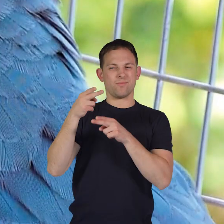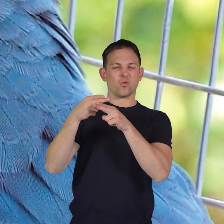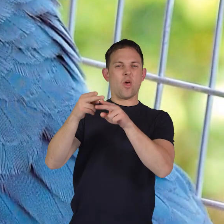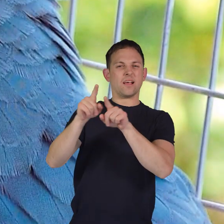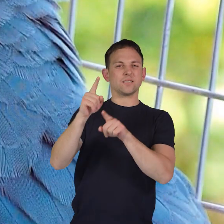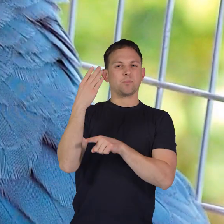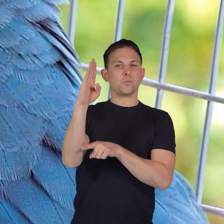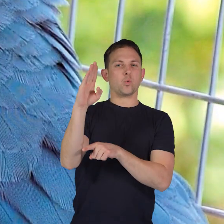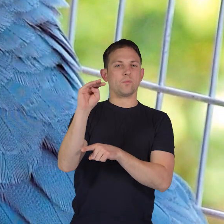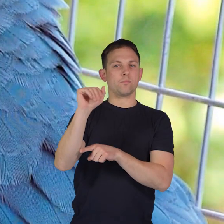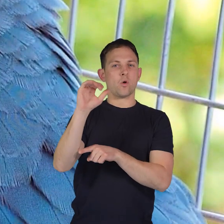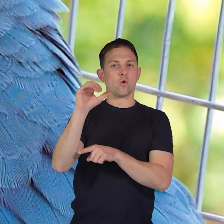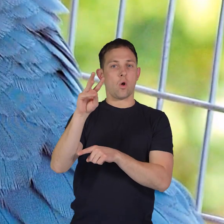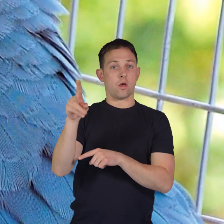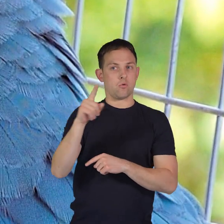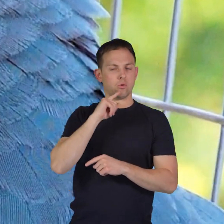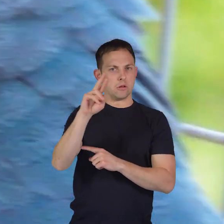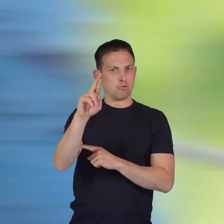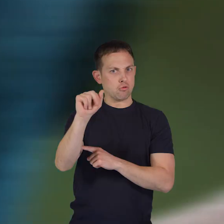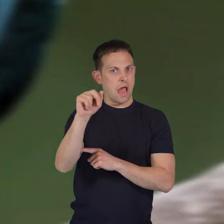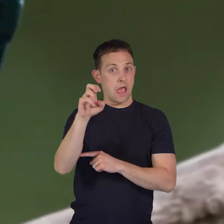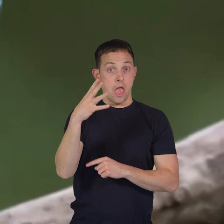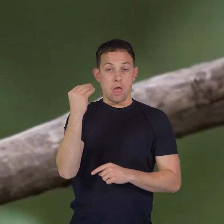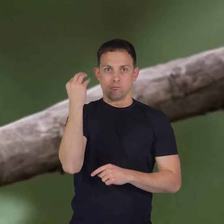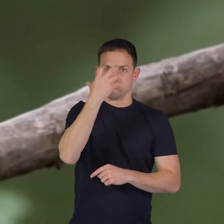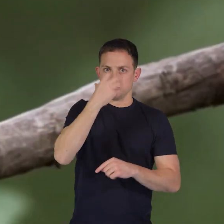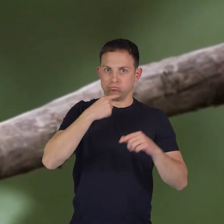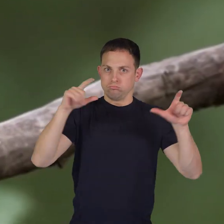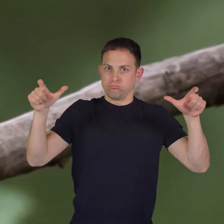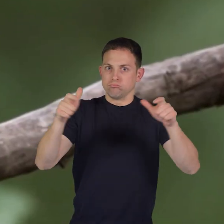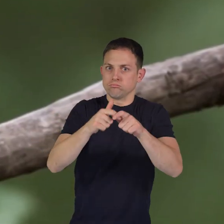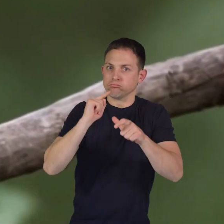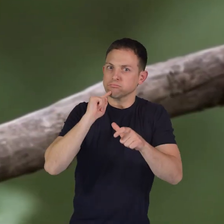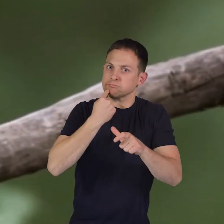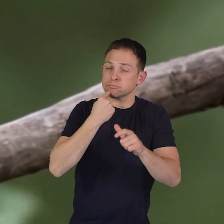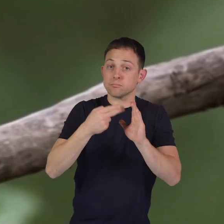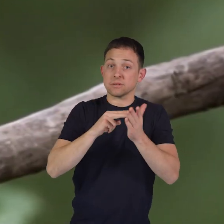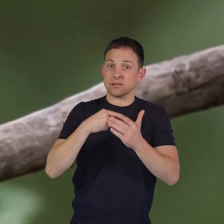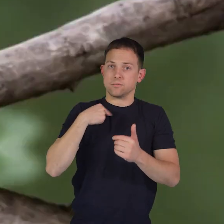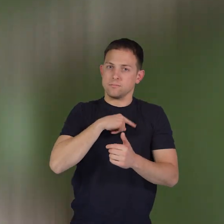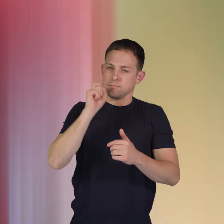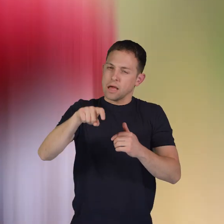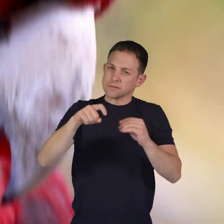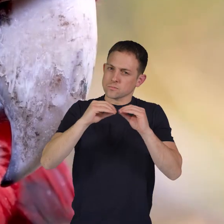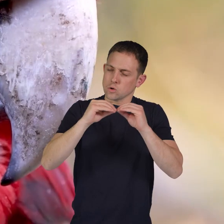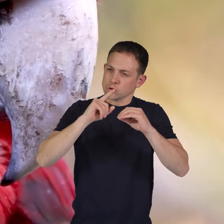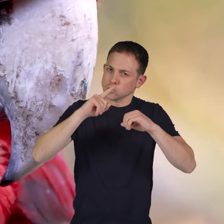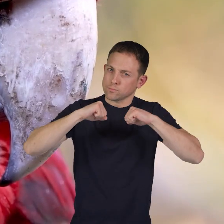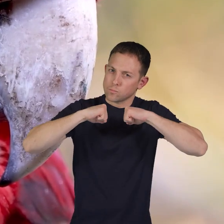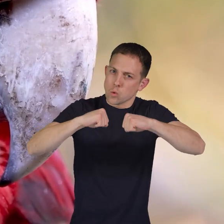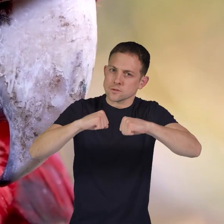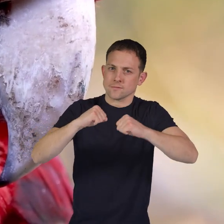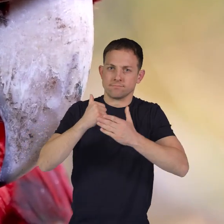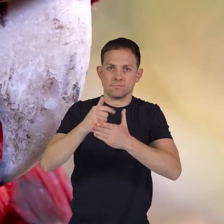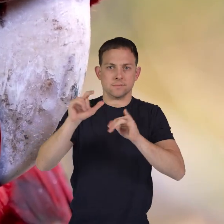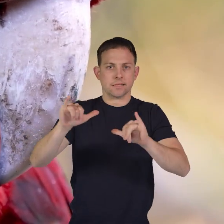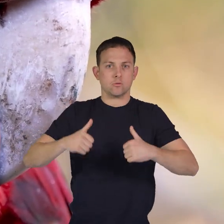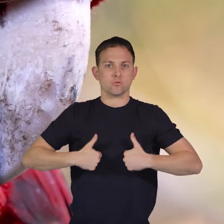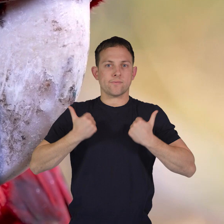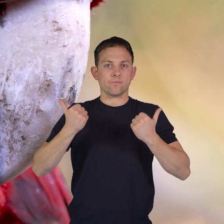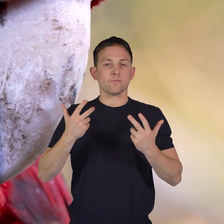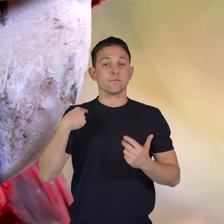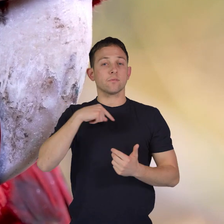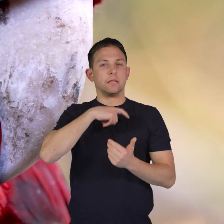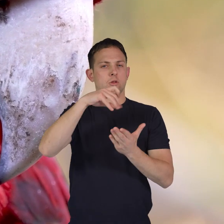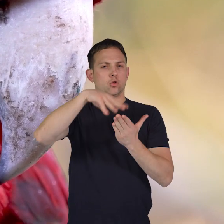are very rare and critically endangered, which means they need extra protection to survive. We need to learn about parrots